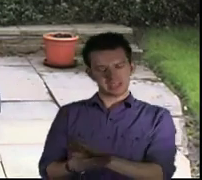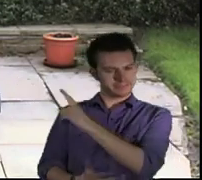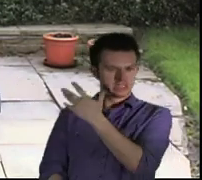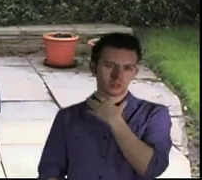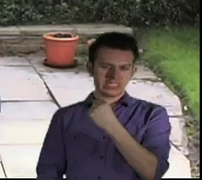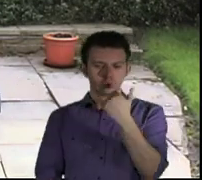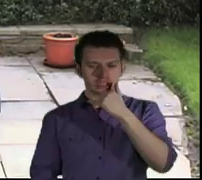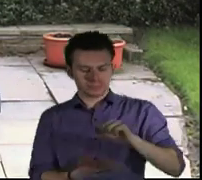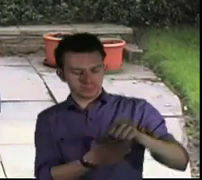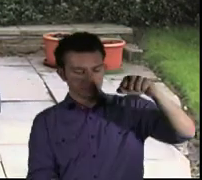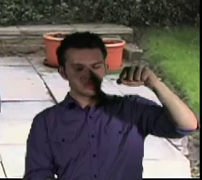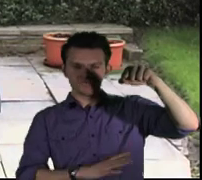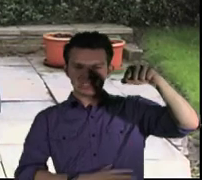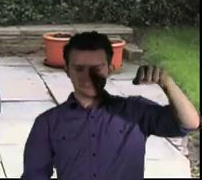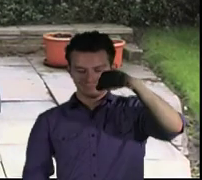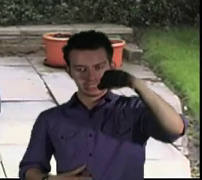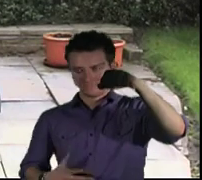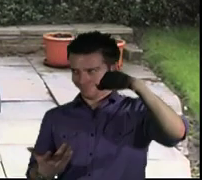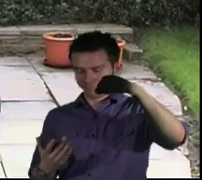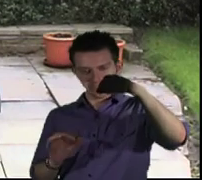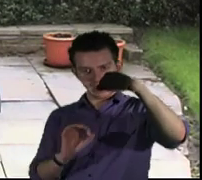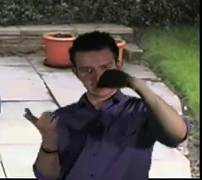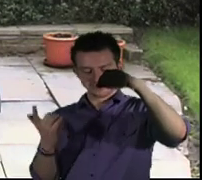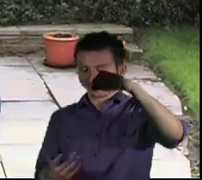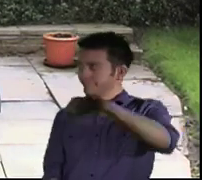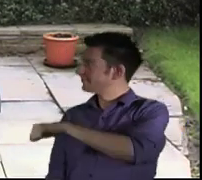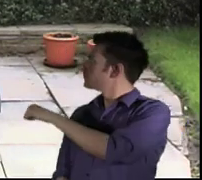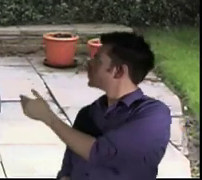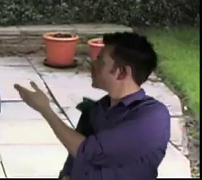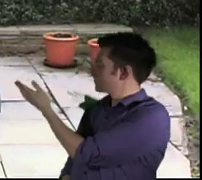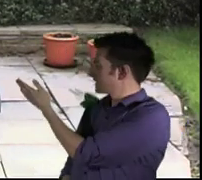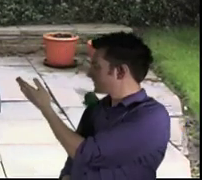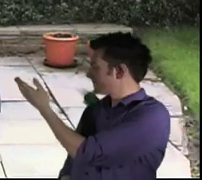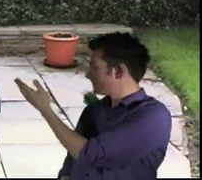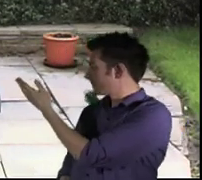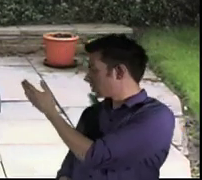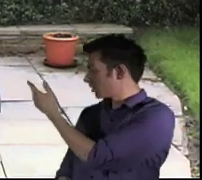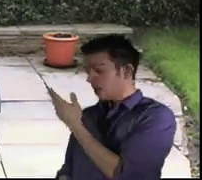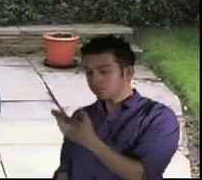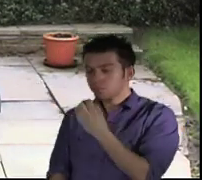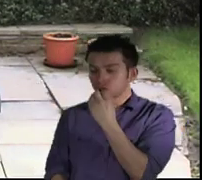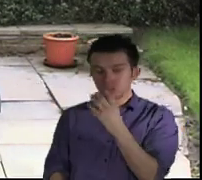in the oven first, just to make sure. We don't want upset tummies now, do we?